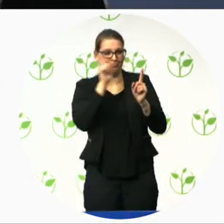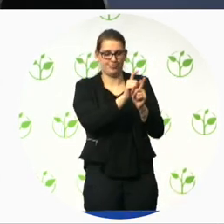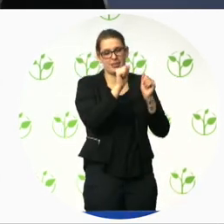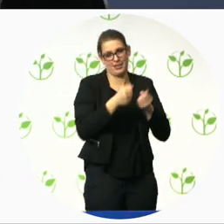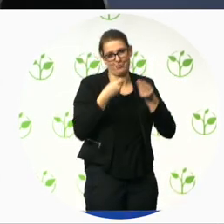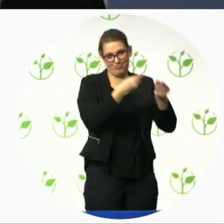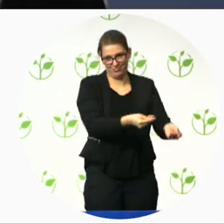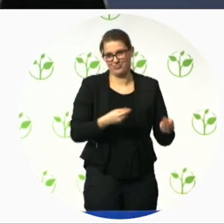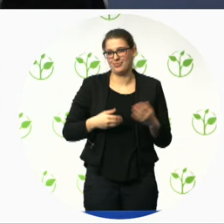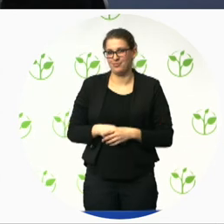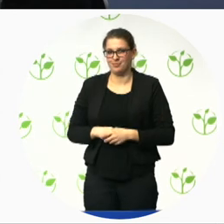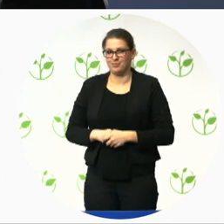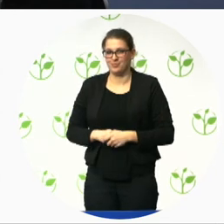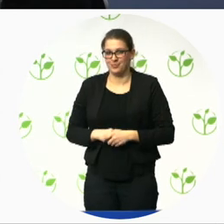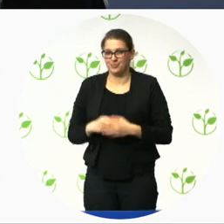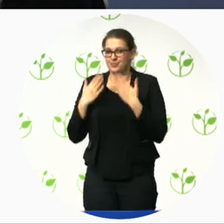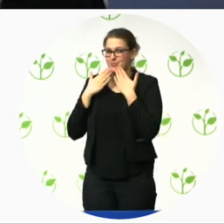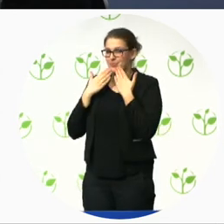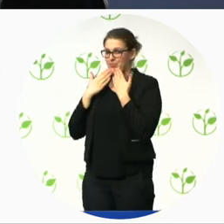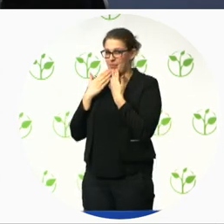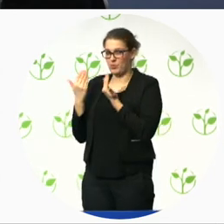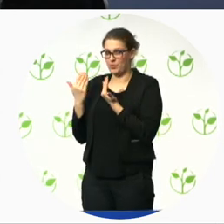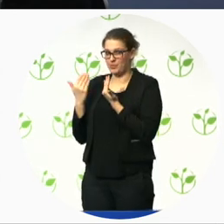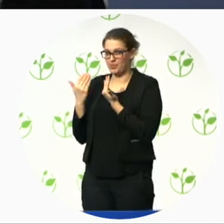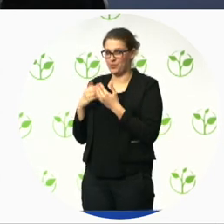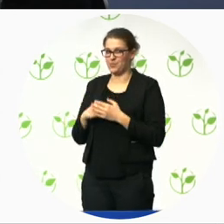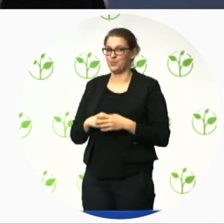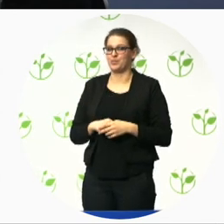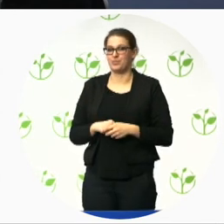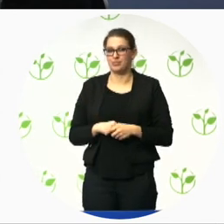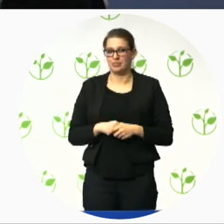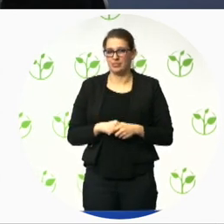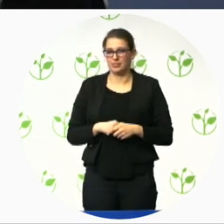thank you very much and there is a participant here from the Ontario